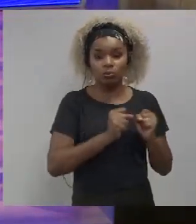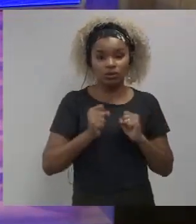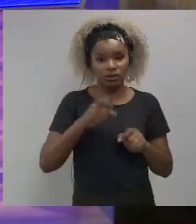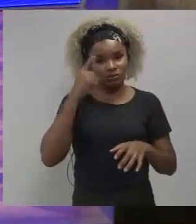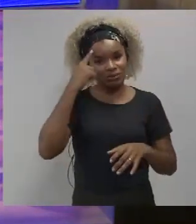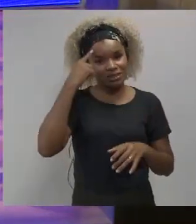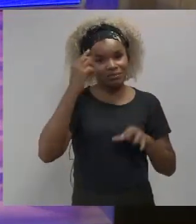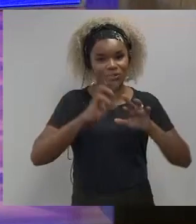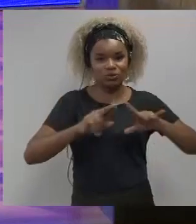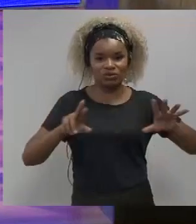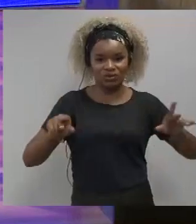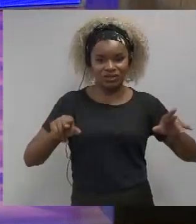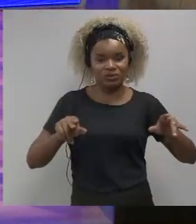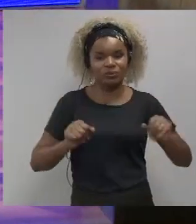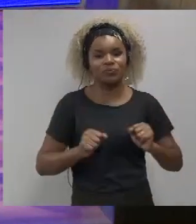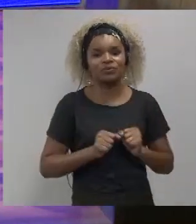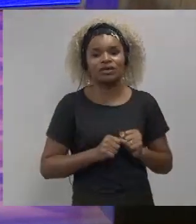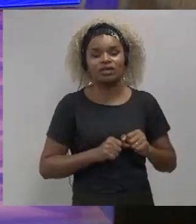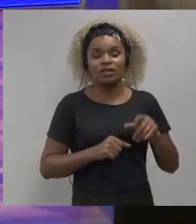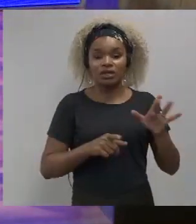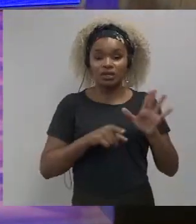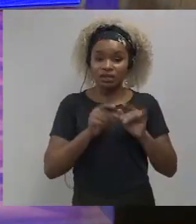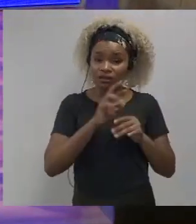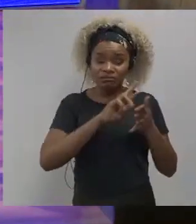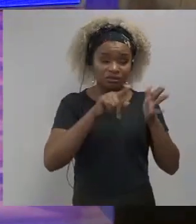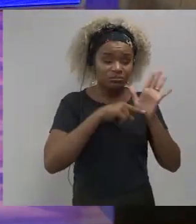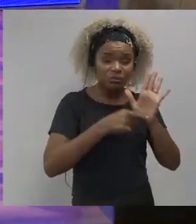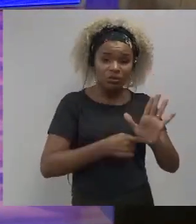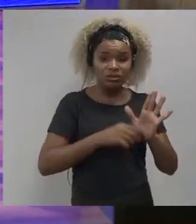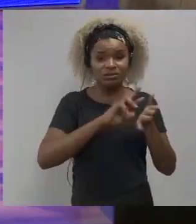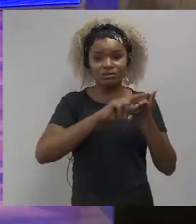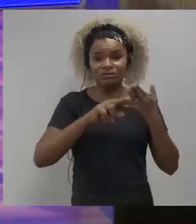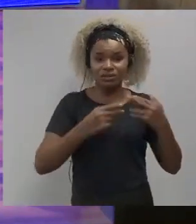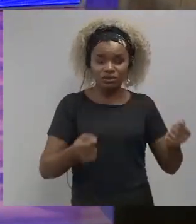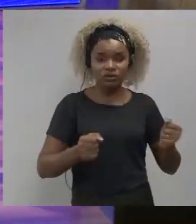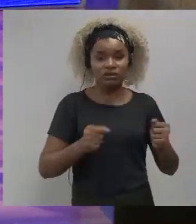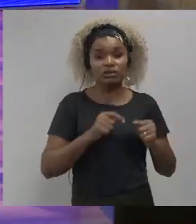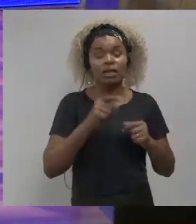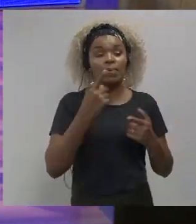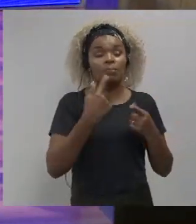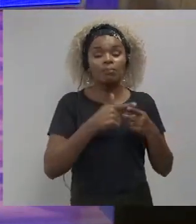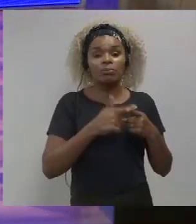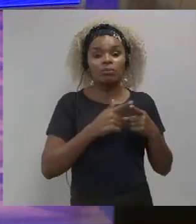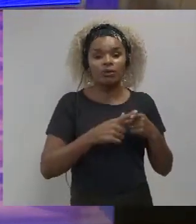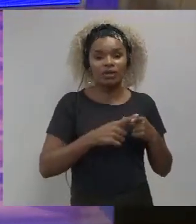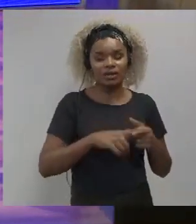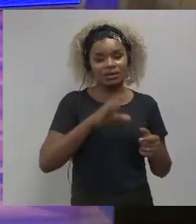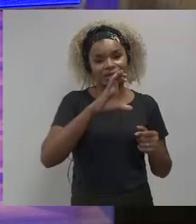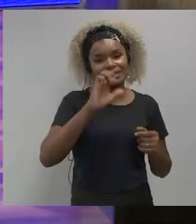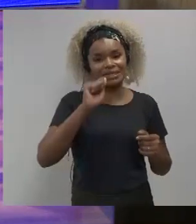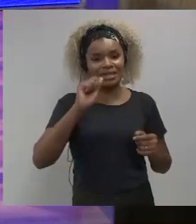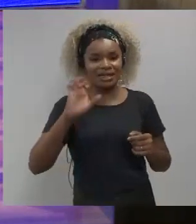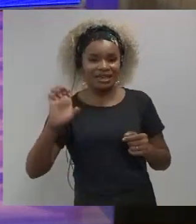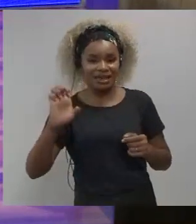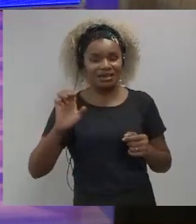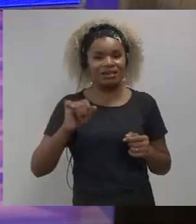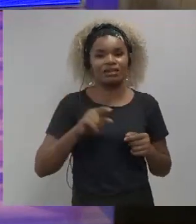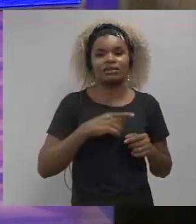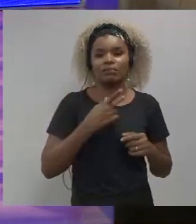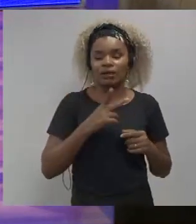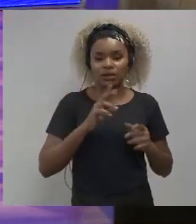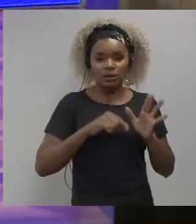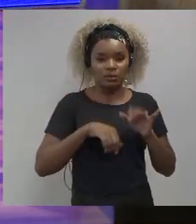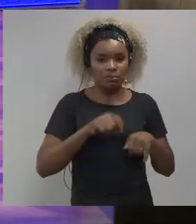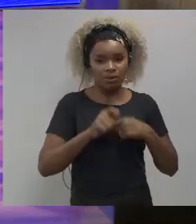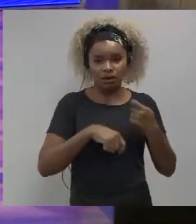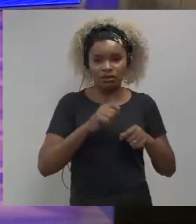and he even points to the fact that the CIA the American CIA who had one of